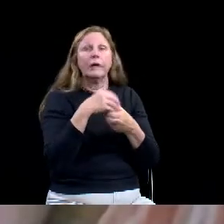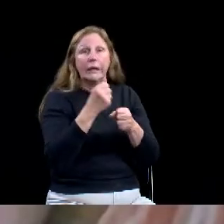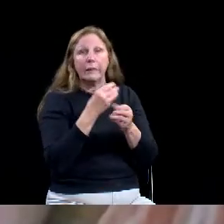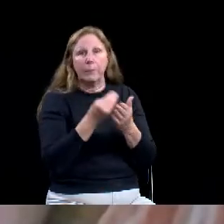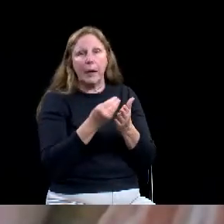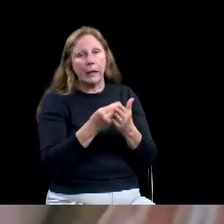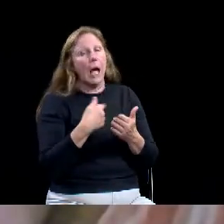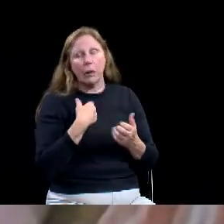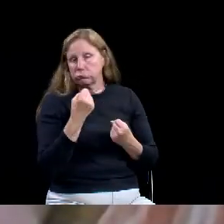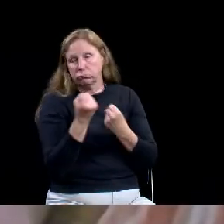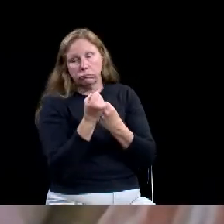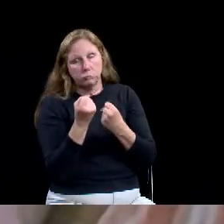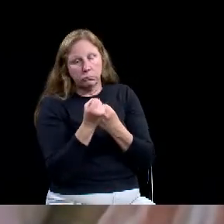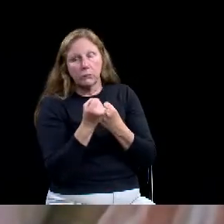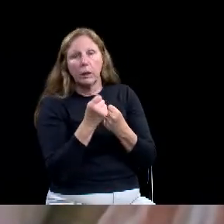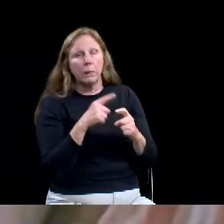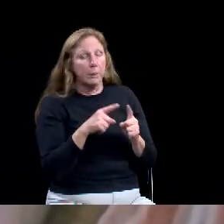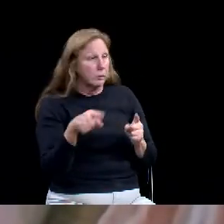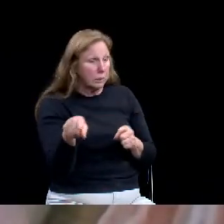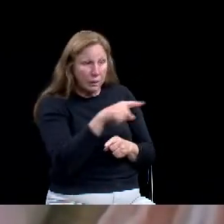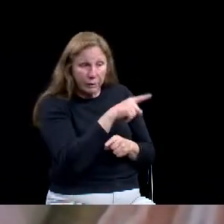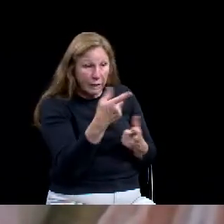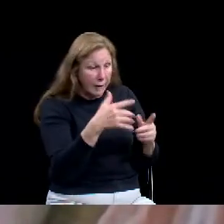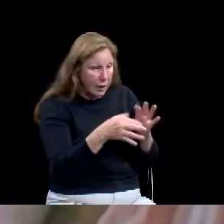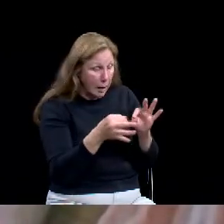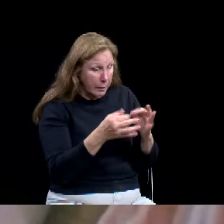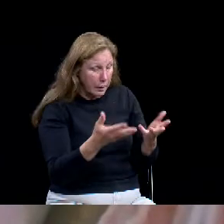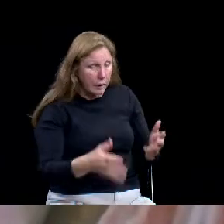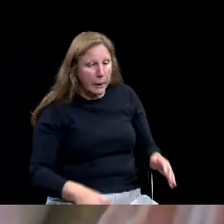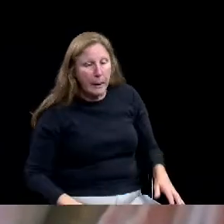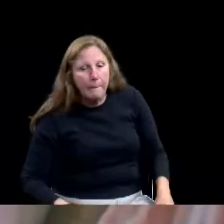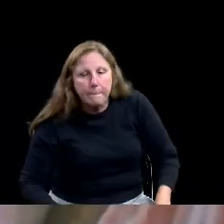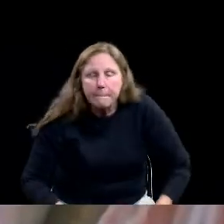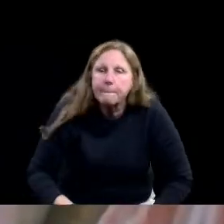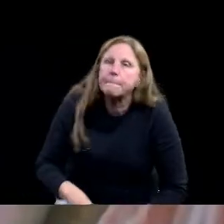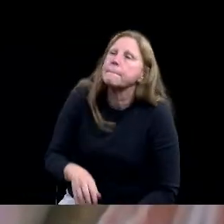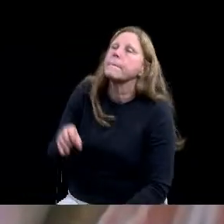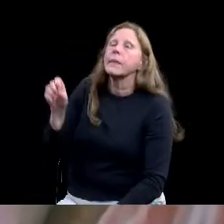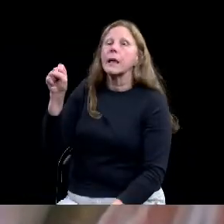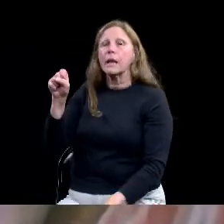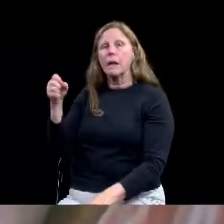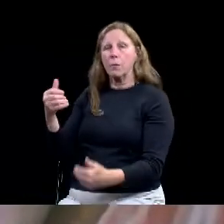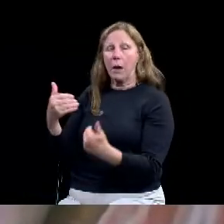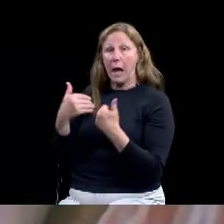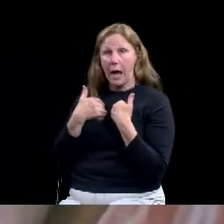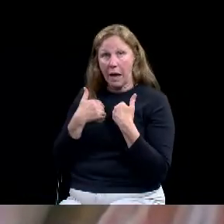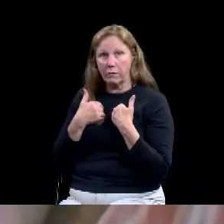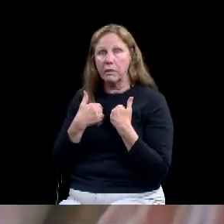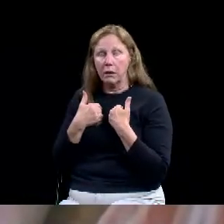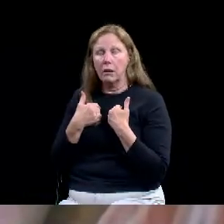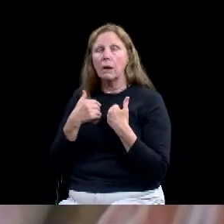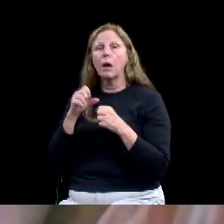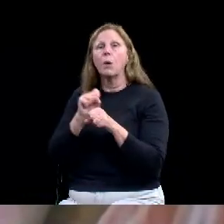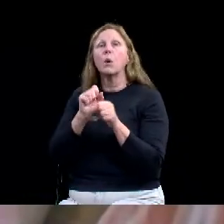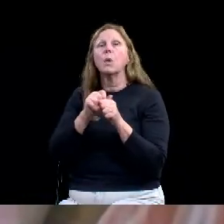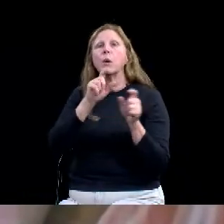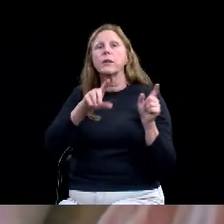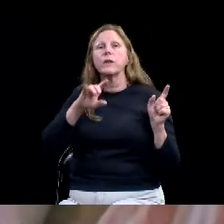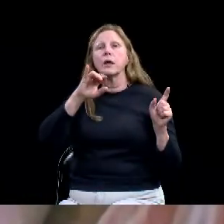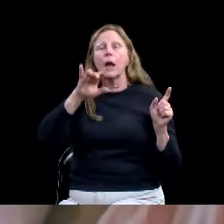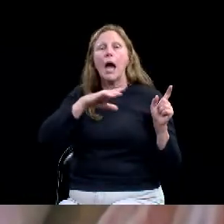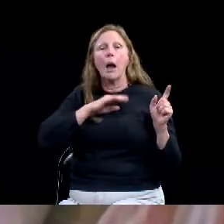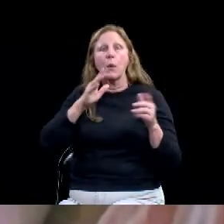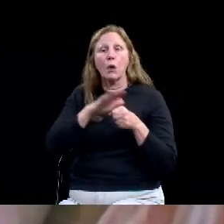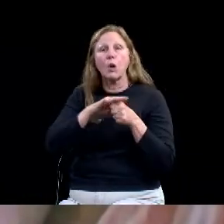been working with the justice of the peace and we have been contacting landlords because they have the ability to apply as well for that, for their tenants.